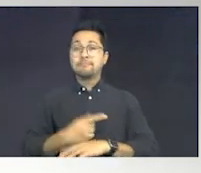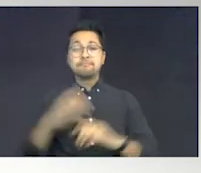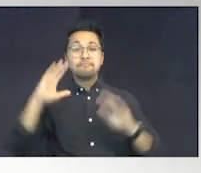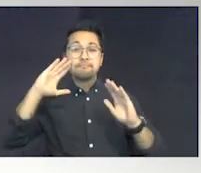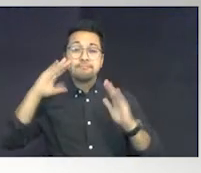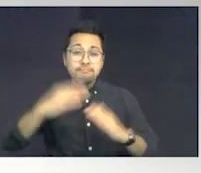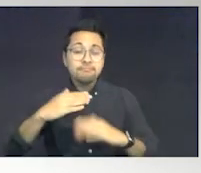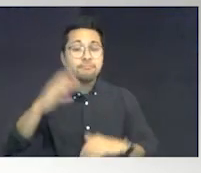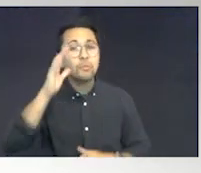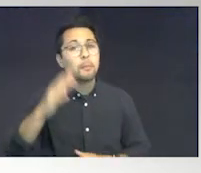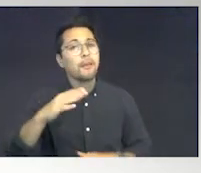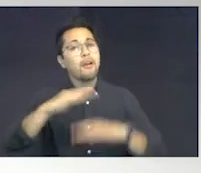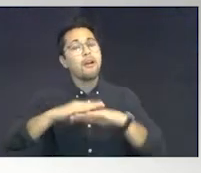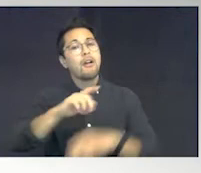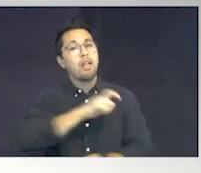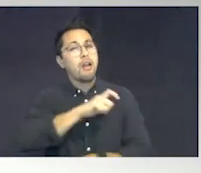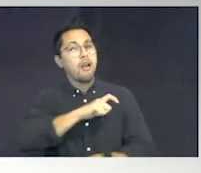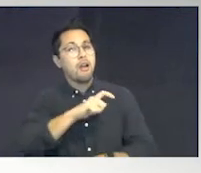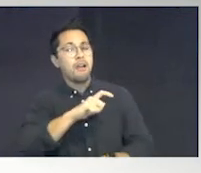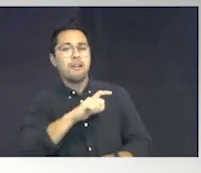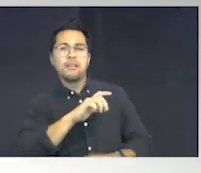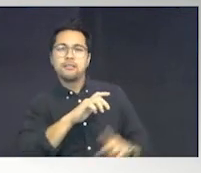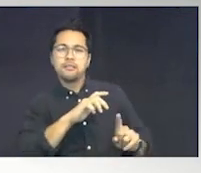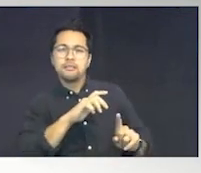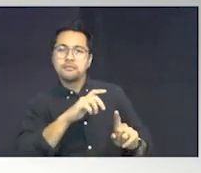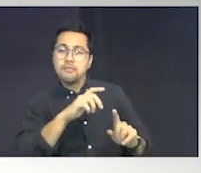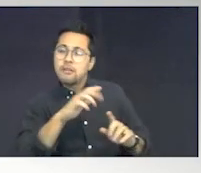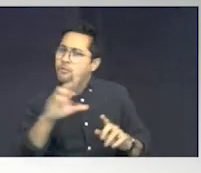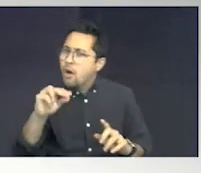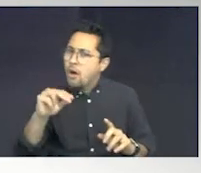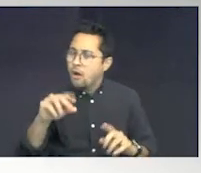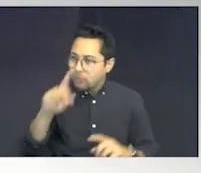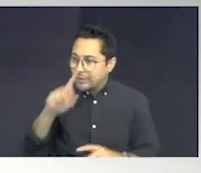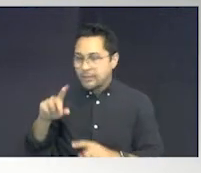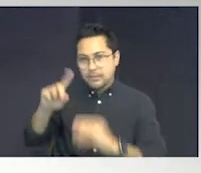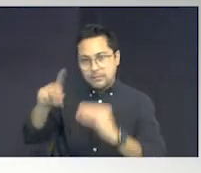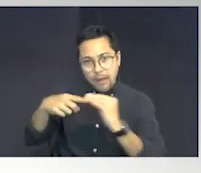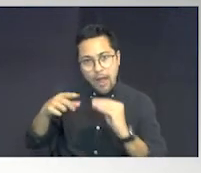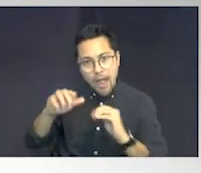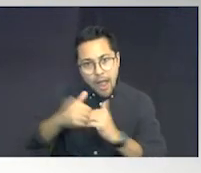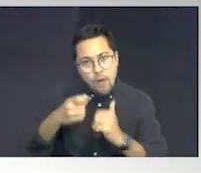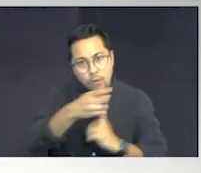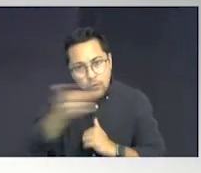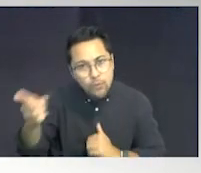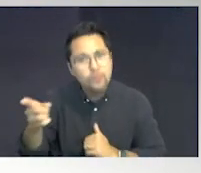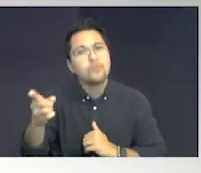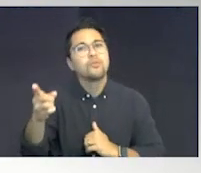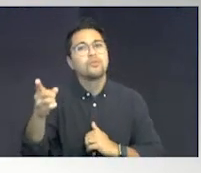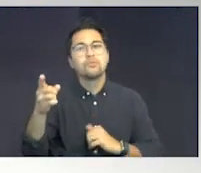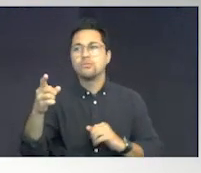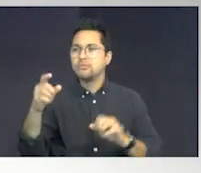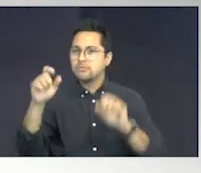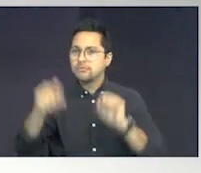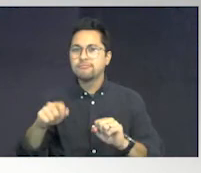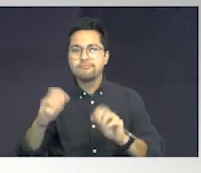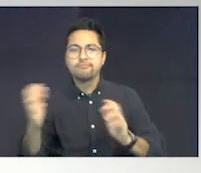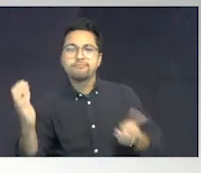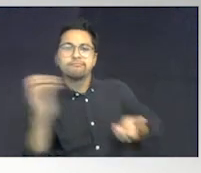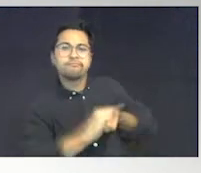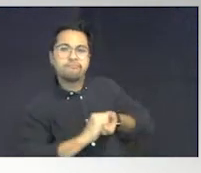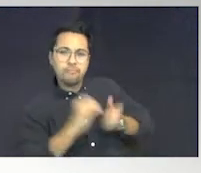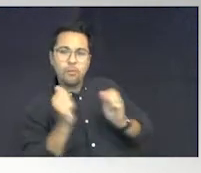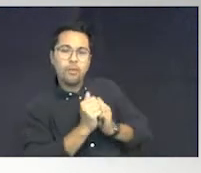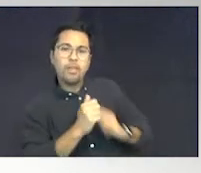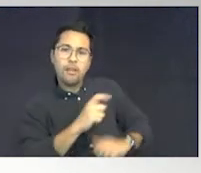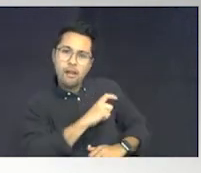of being on law enforcement officers, it's how do you, as parents and caregivers, become the partner that law